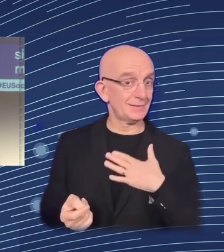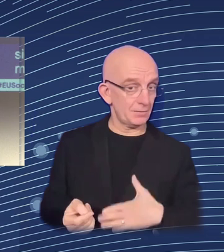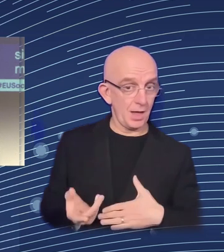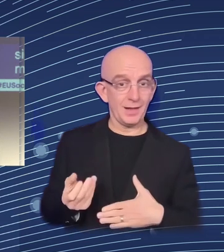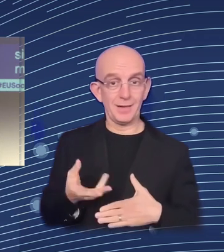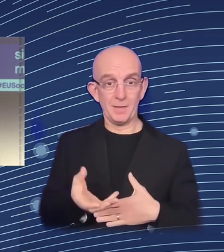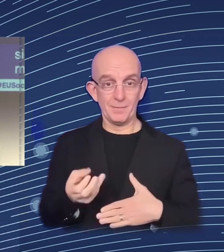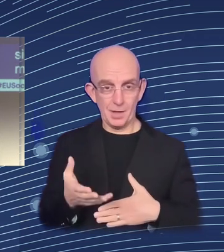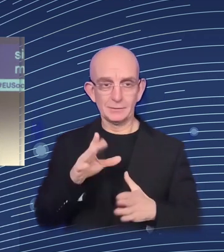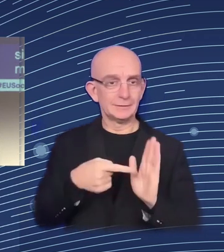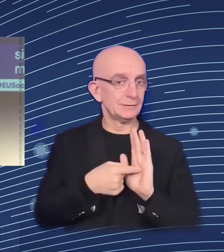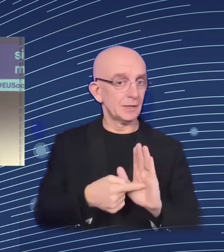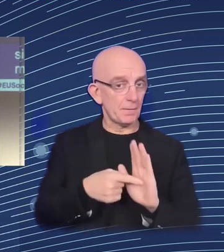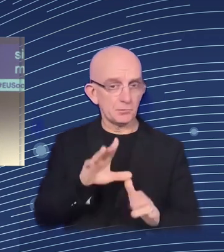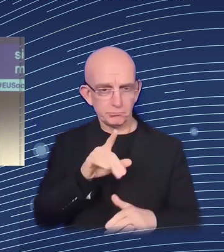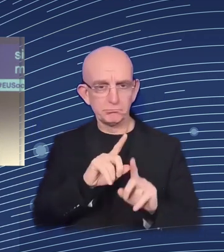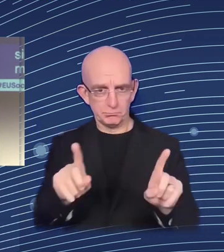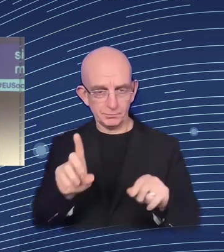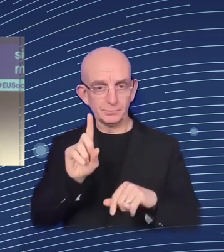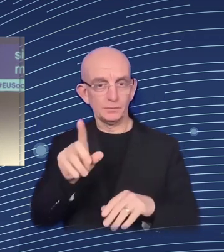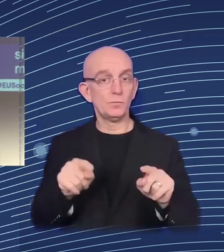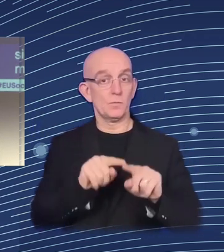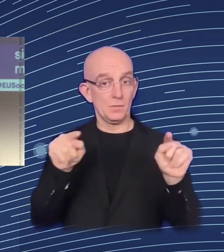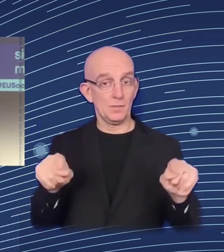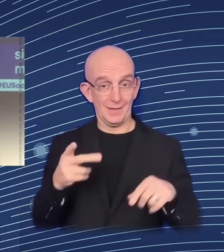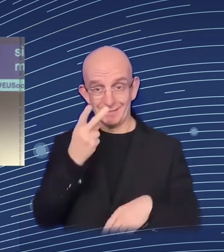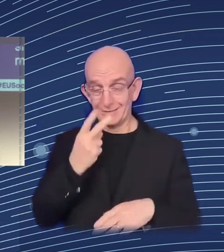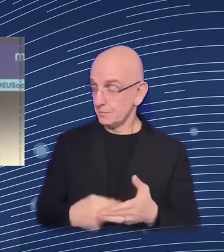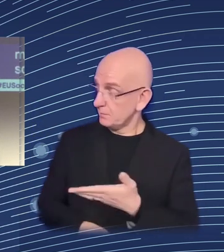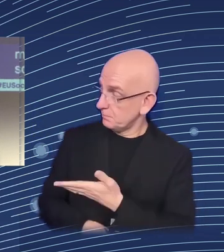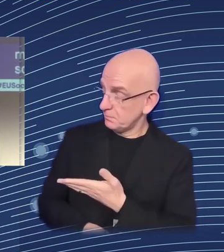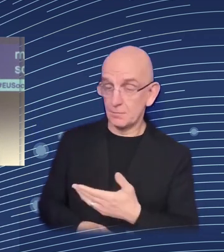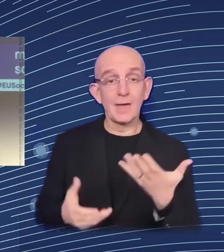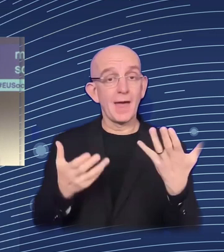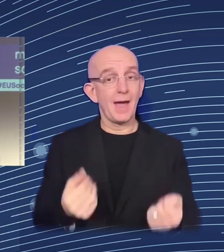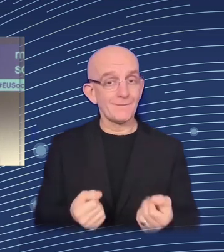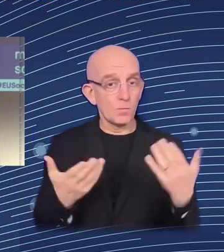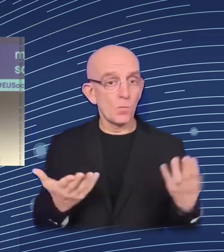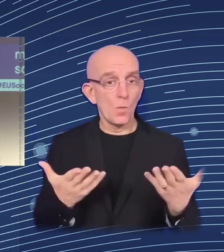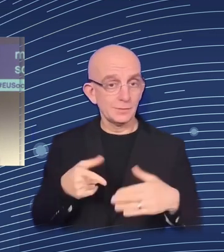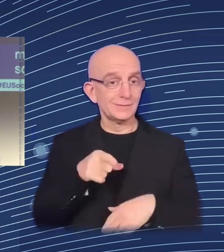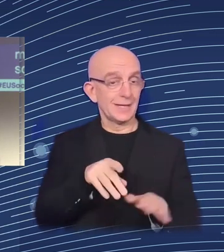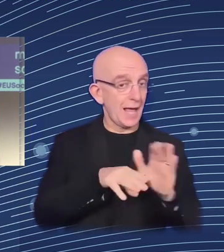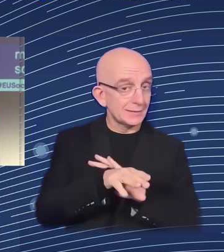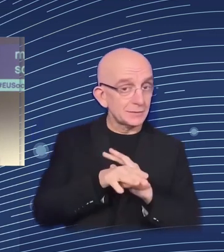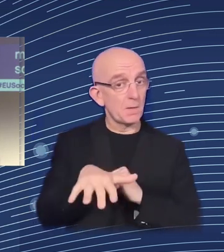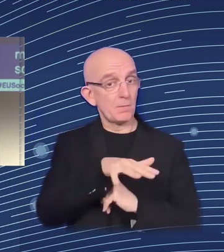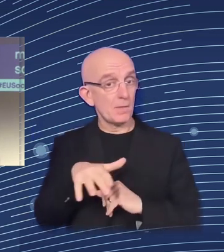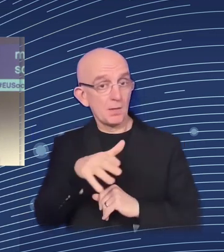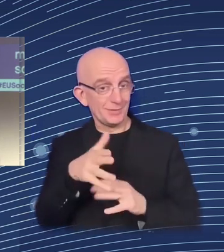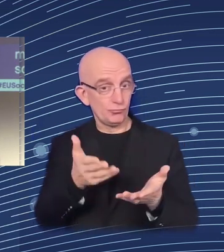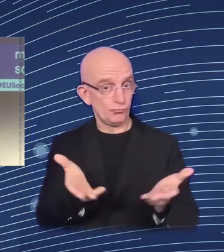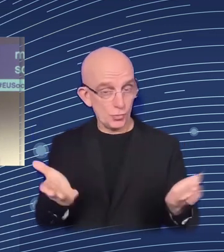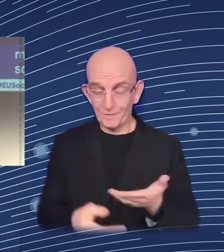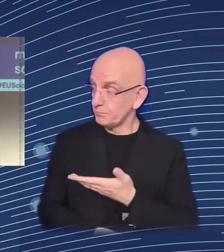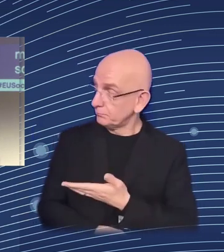health systems and social protections. So I think digital transformation is a source of opportunities. Sorry, I'm not only focusing